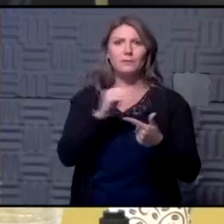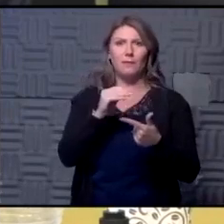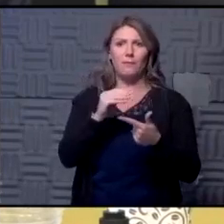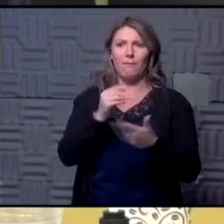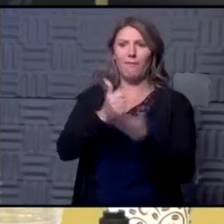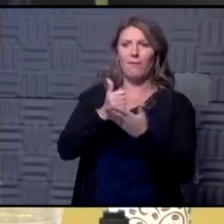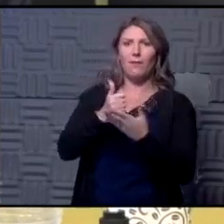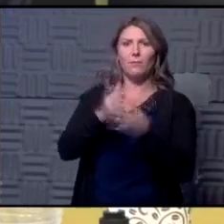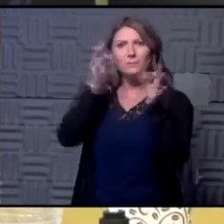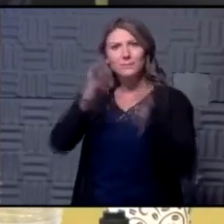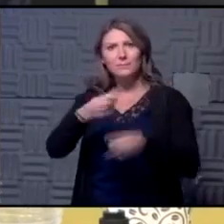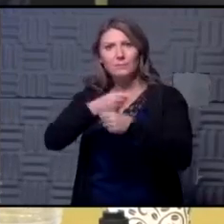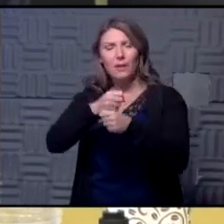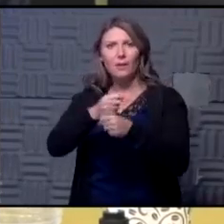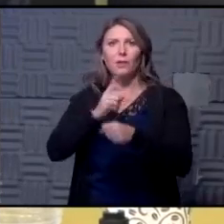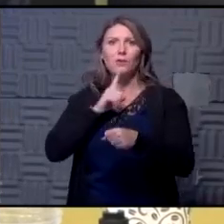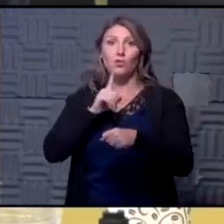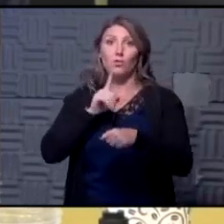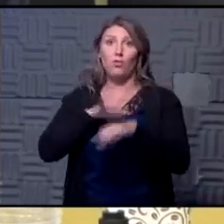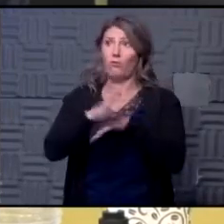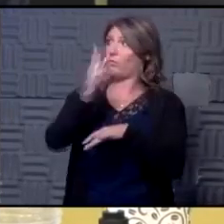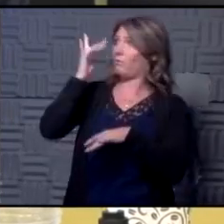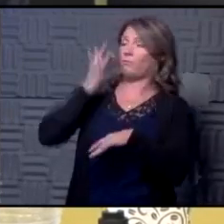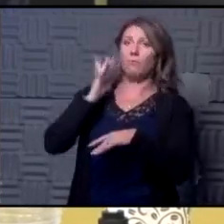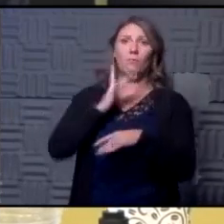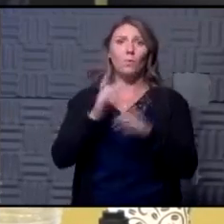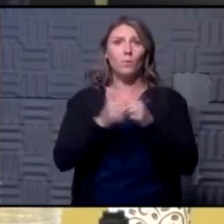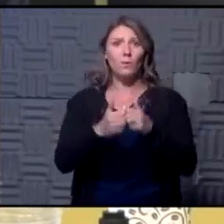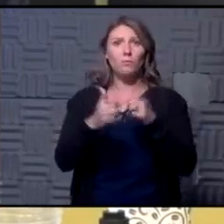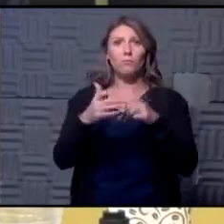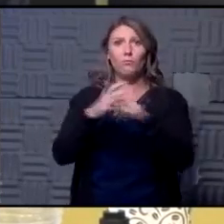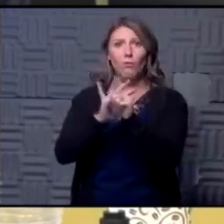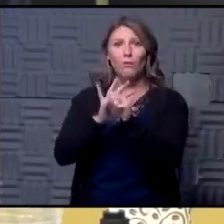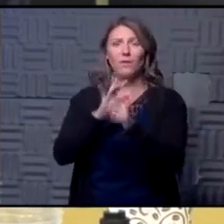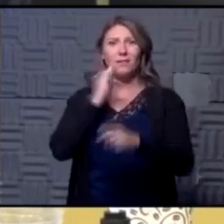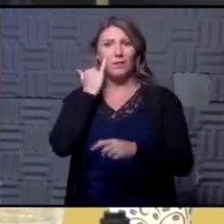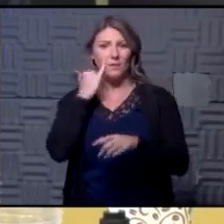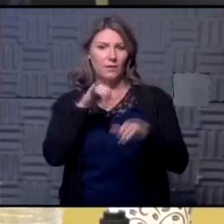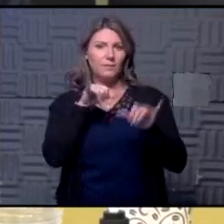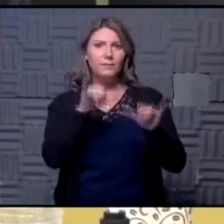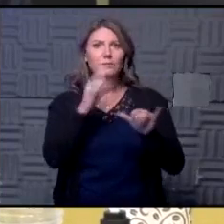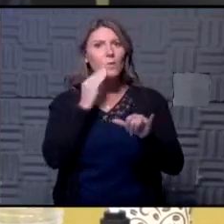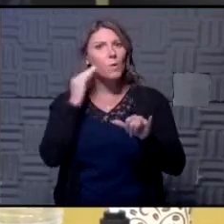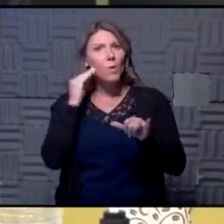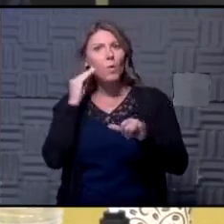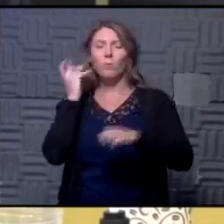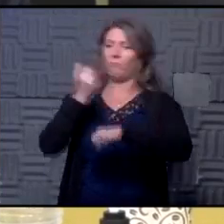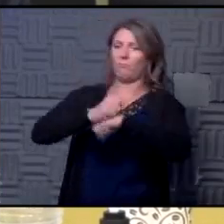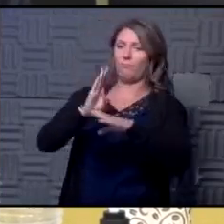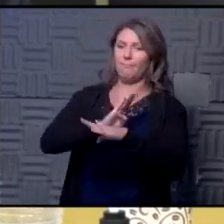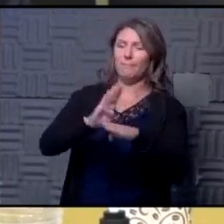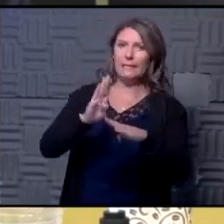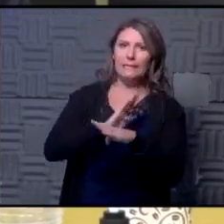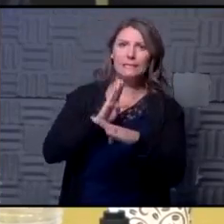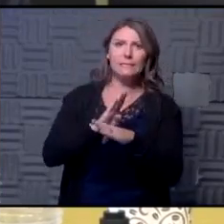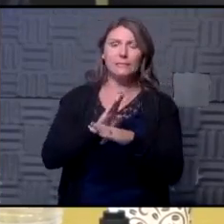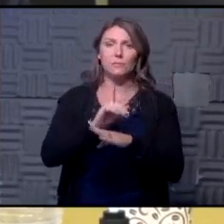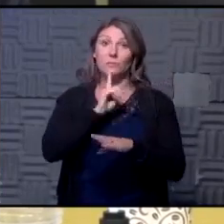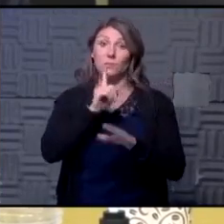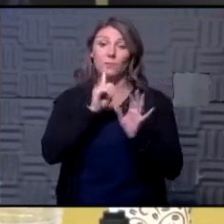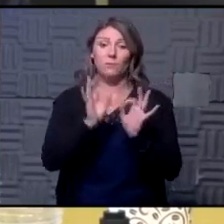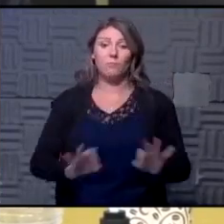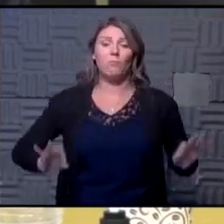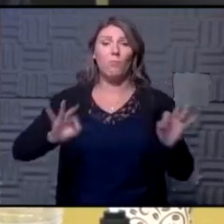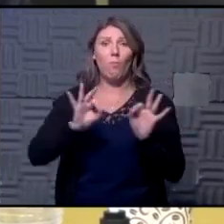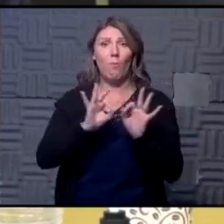were early on making the decisions on COVID on whether we were gonna stay at home shut down businesses it became very important